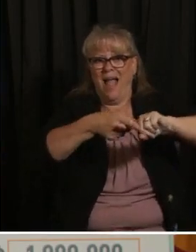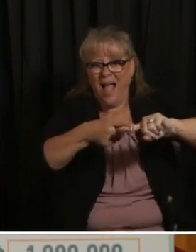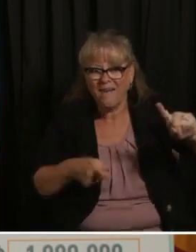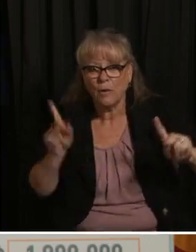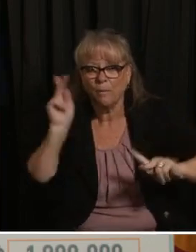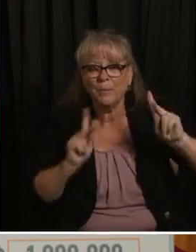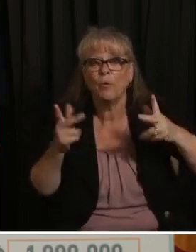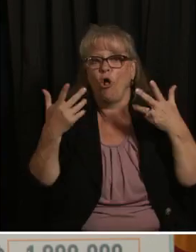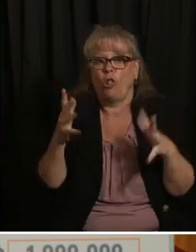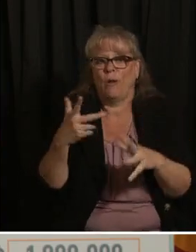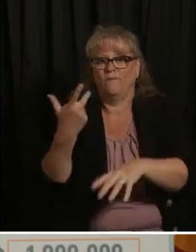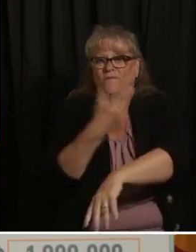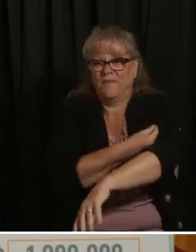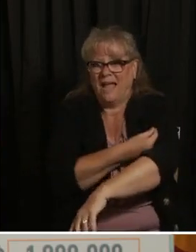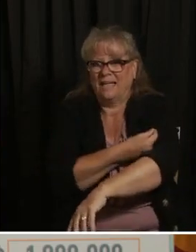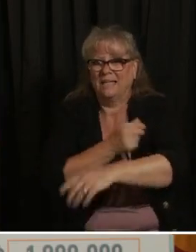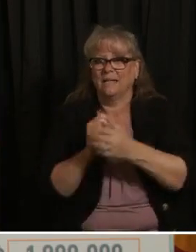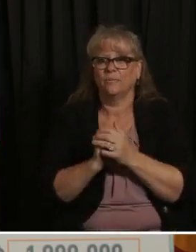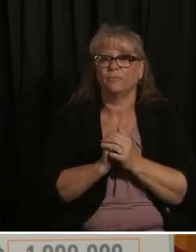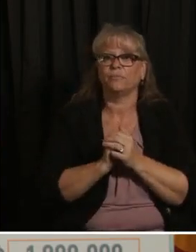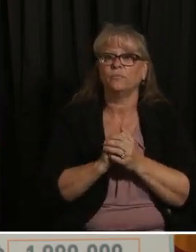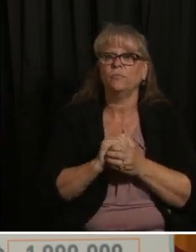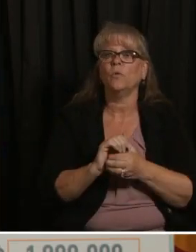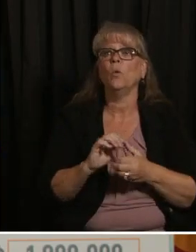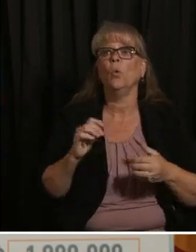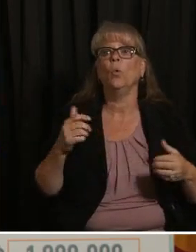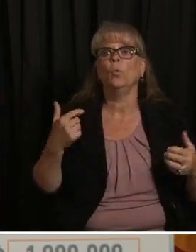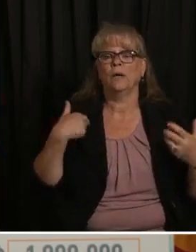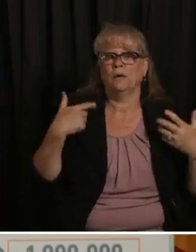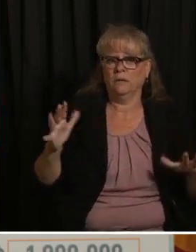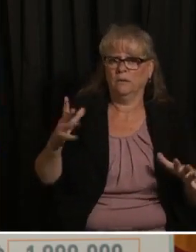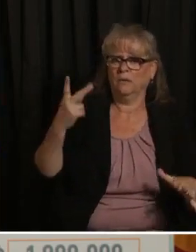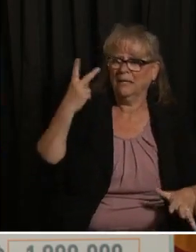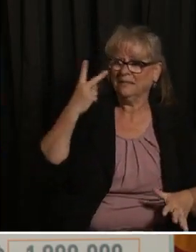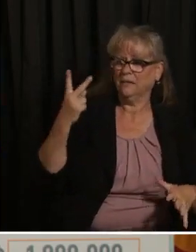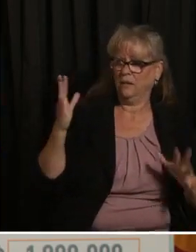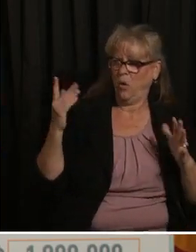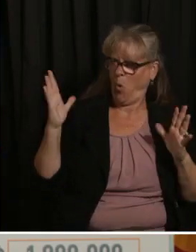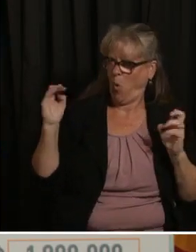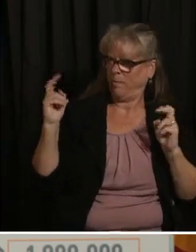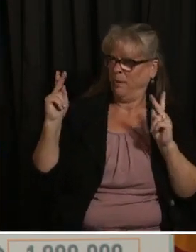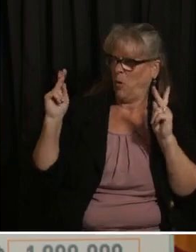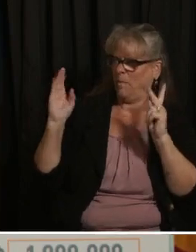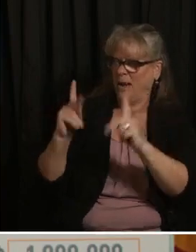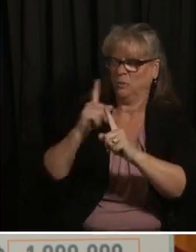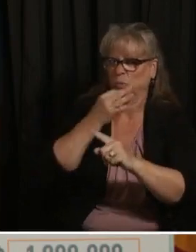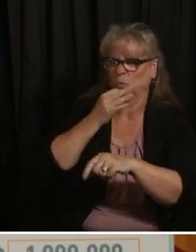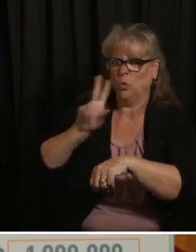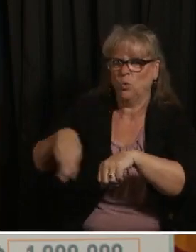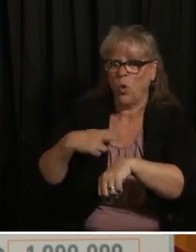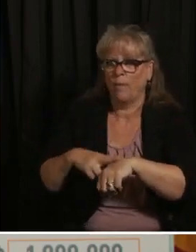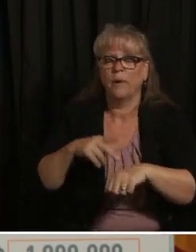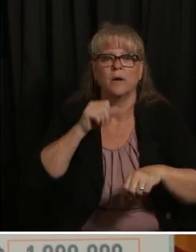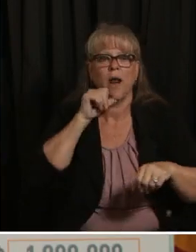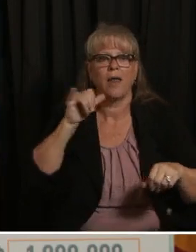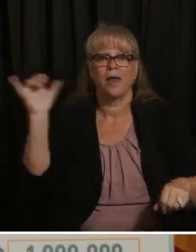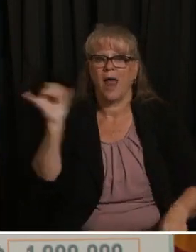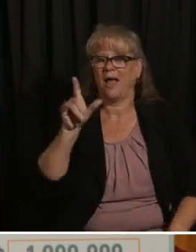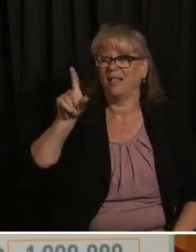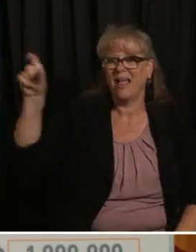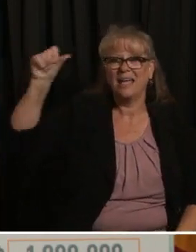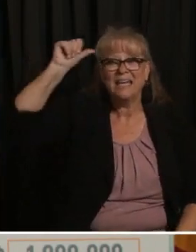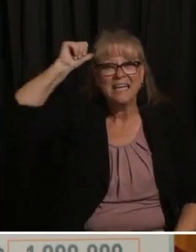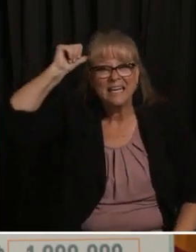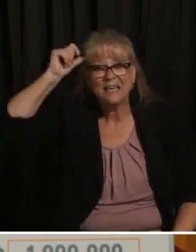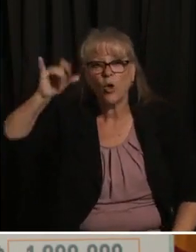we're we're experiencing almost normal life it's not like that in india south america where they're way behind